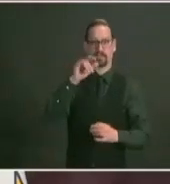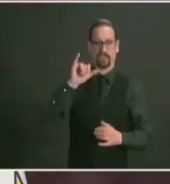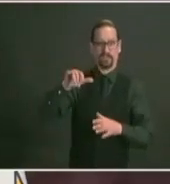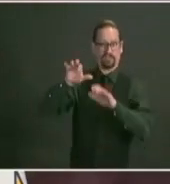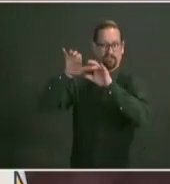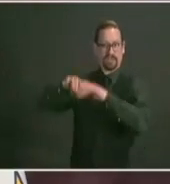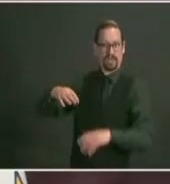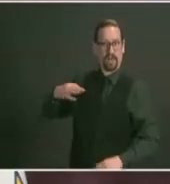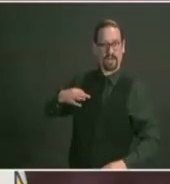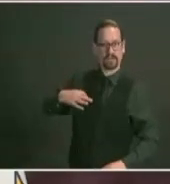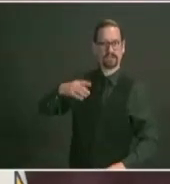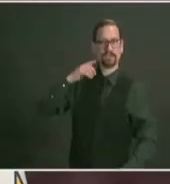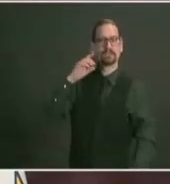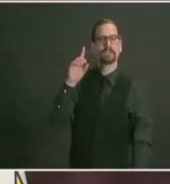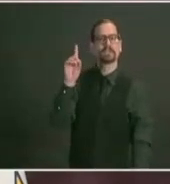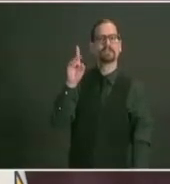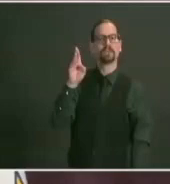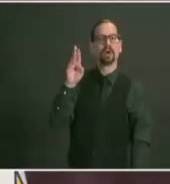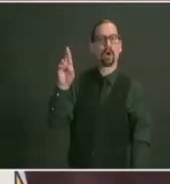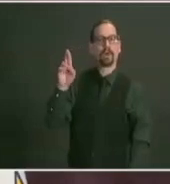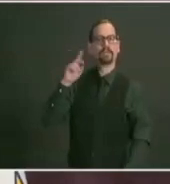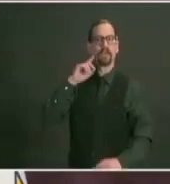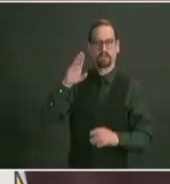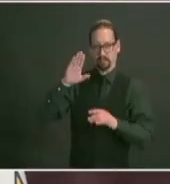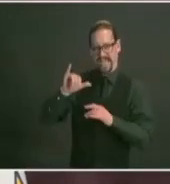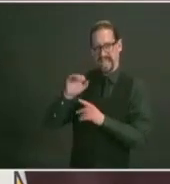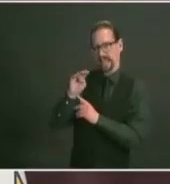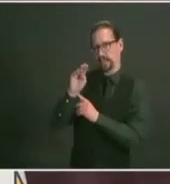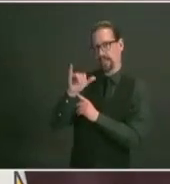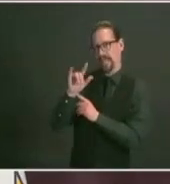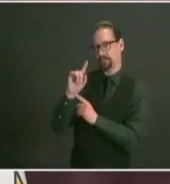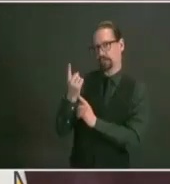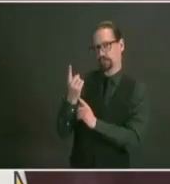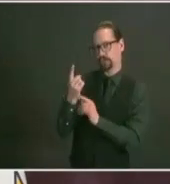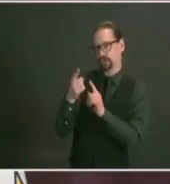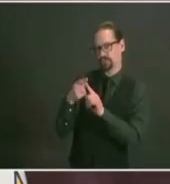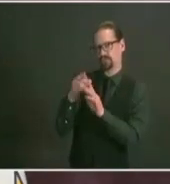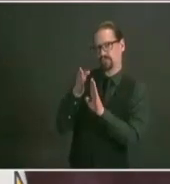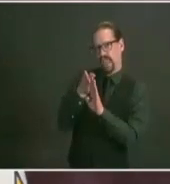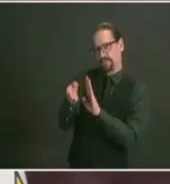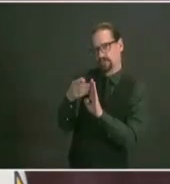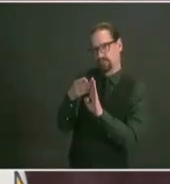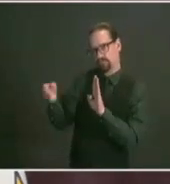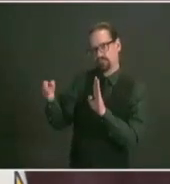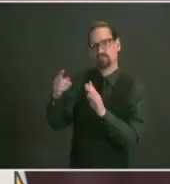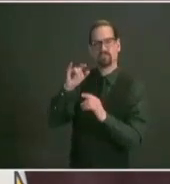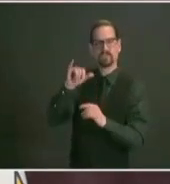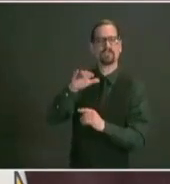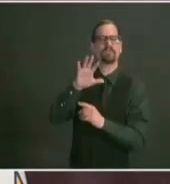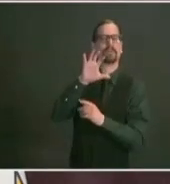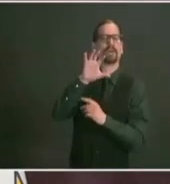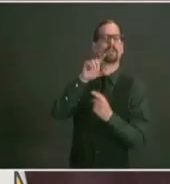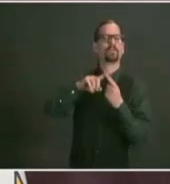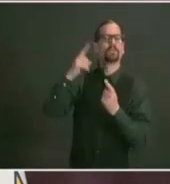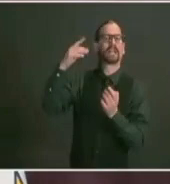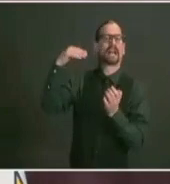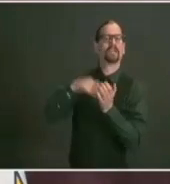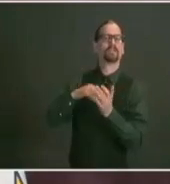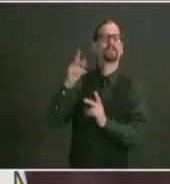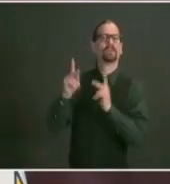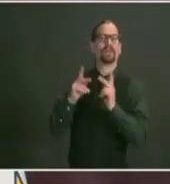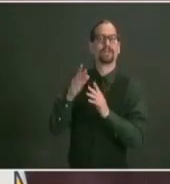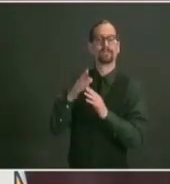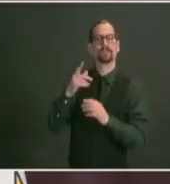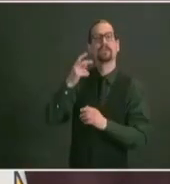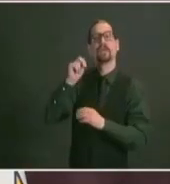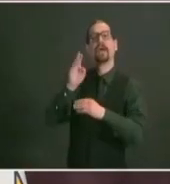500 to a thousand attendees or for july 15th forward for over a thousand attendees please seek the website